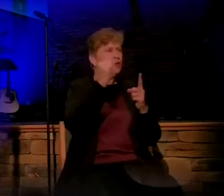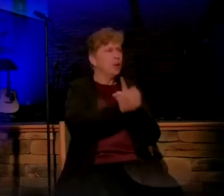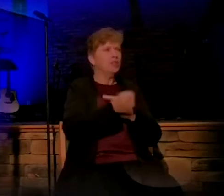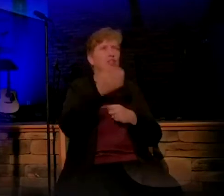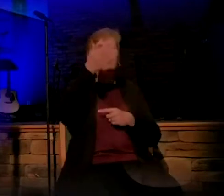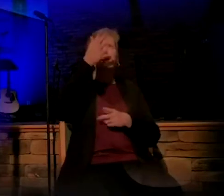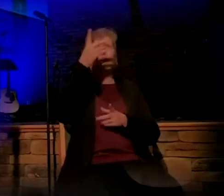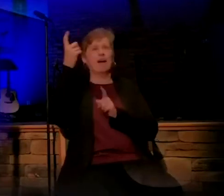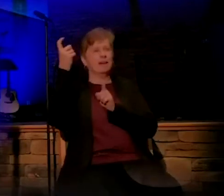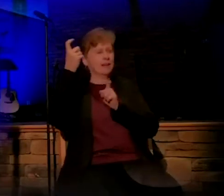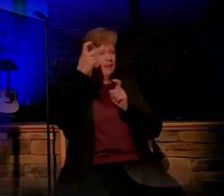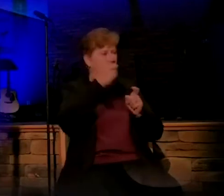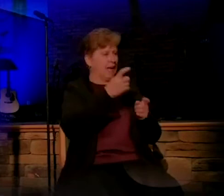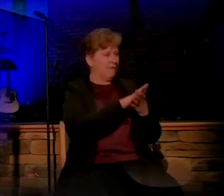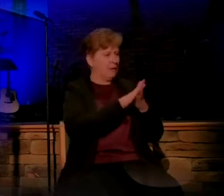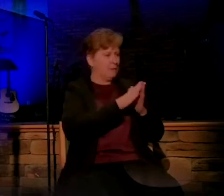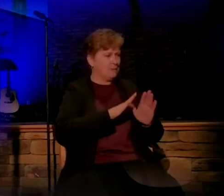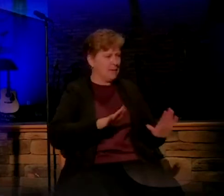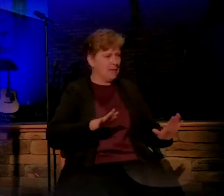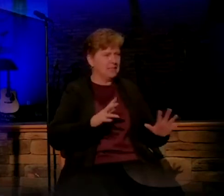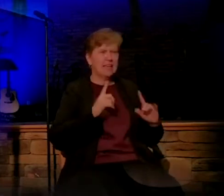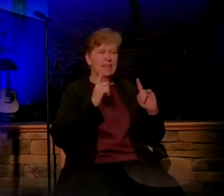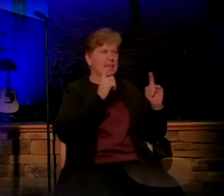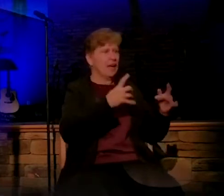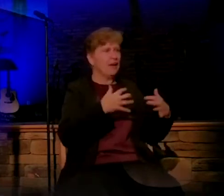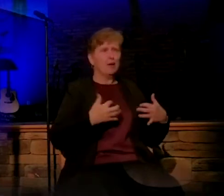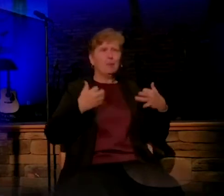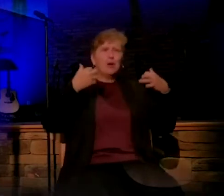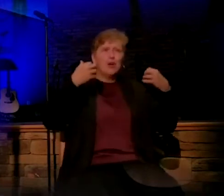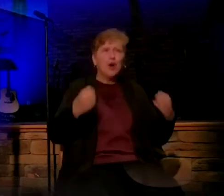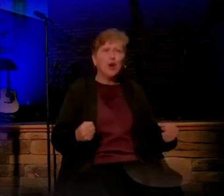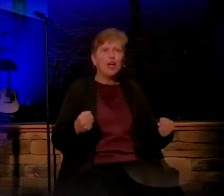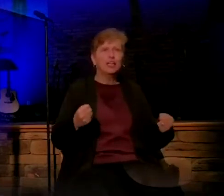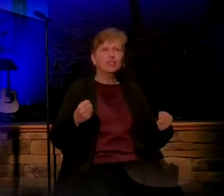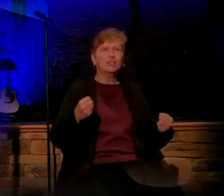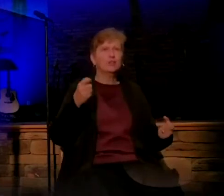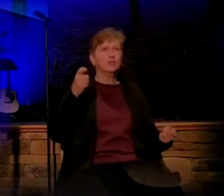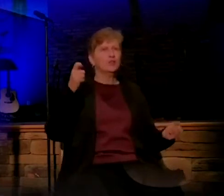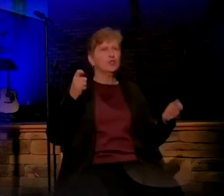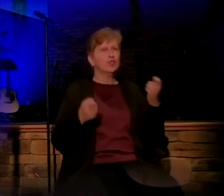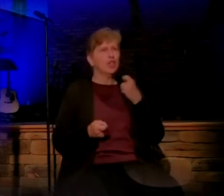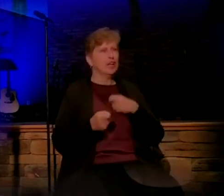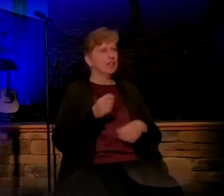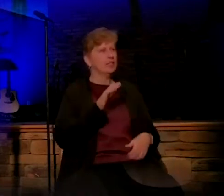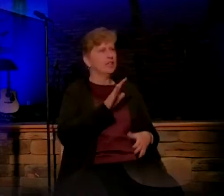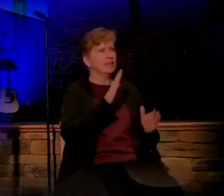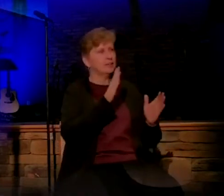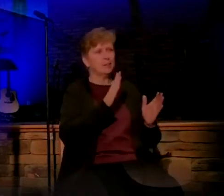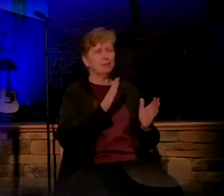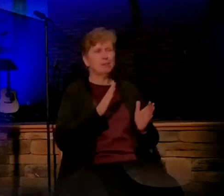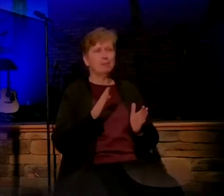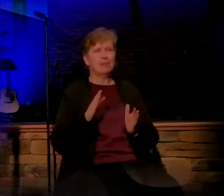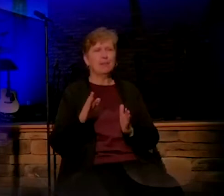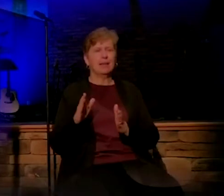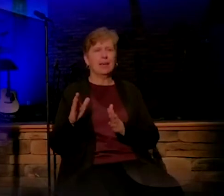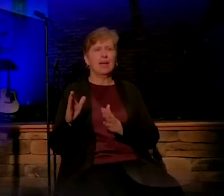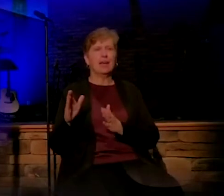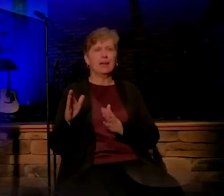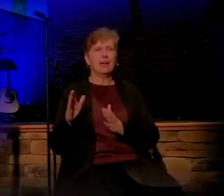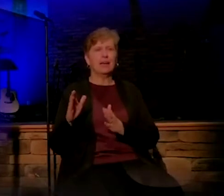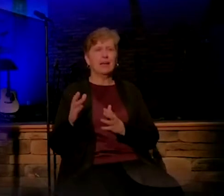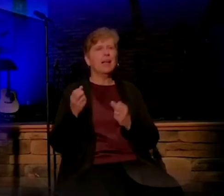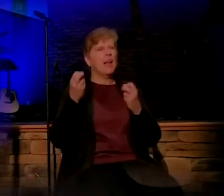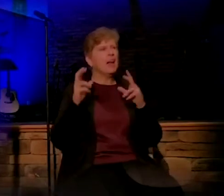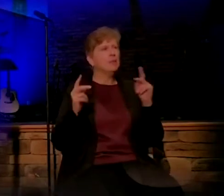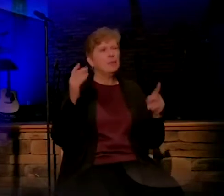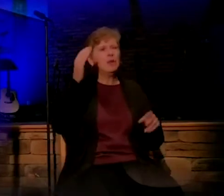peace and then God gave him the courage to change the plan. A lot of people know this prayer.